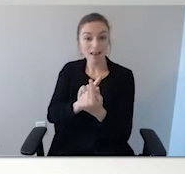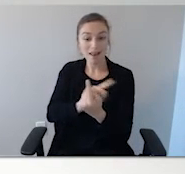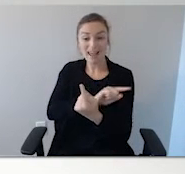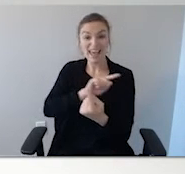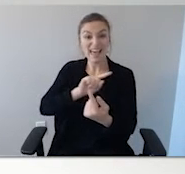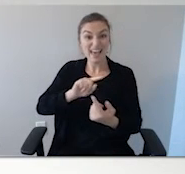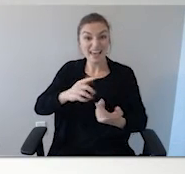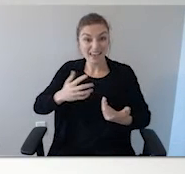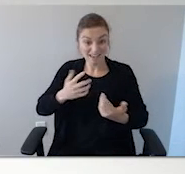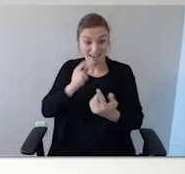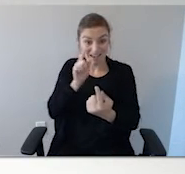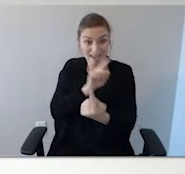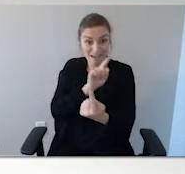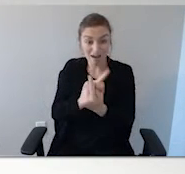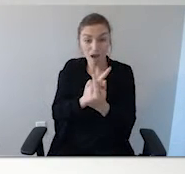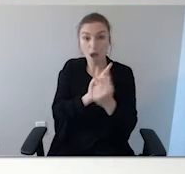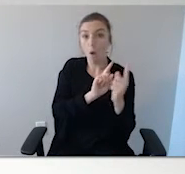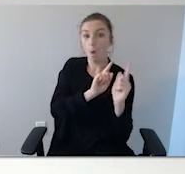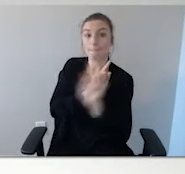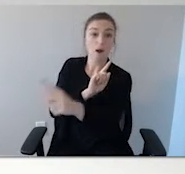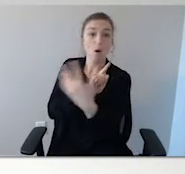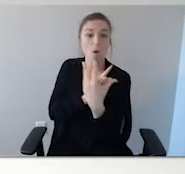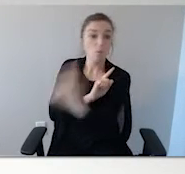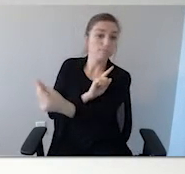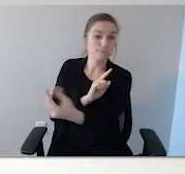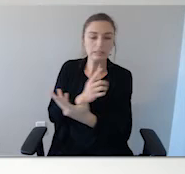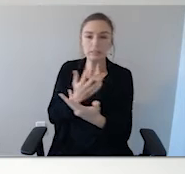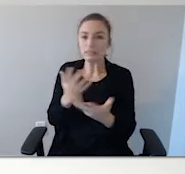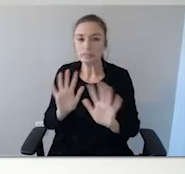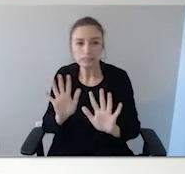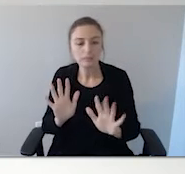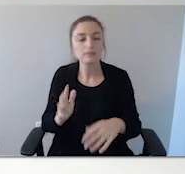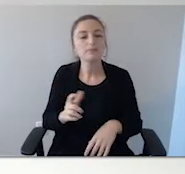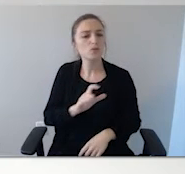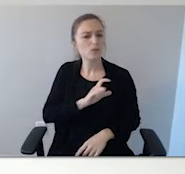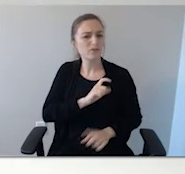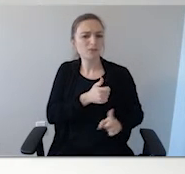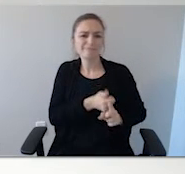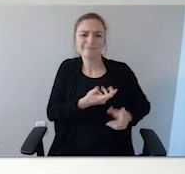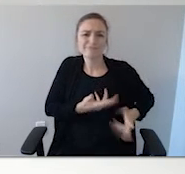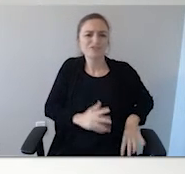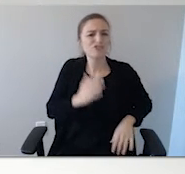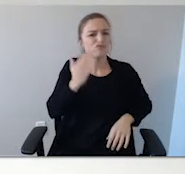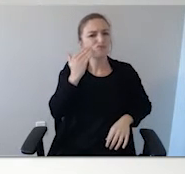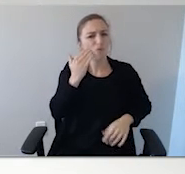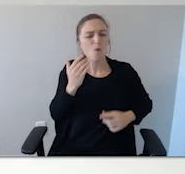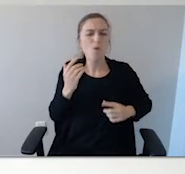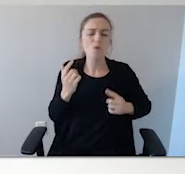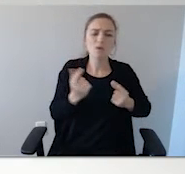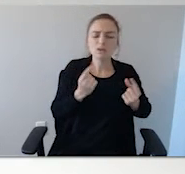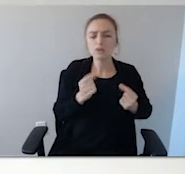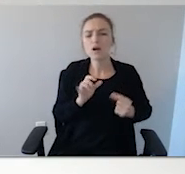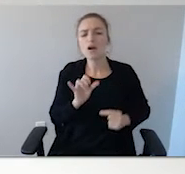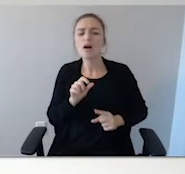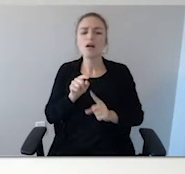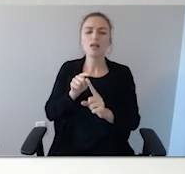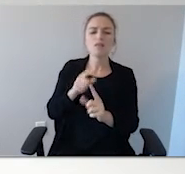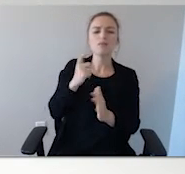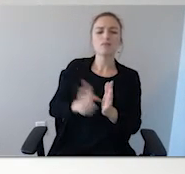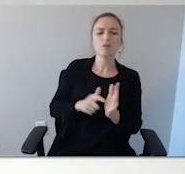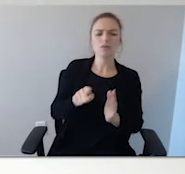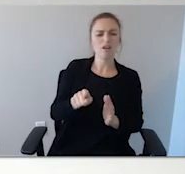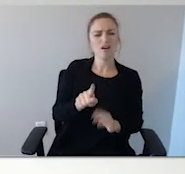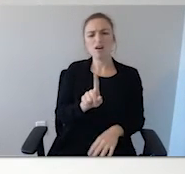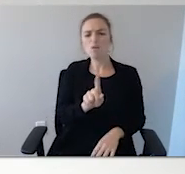Law enforcement officers are trained to recognize certain behaviors as, it could be, okay, it looks like they're kind of